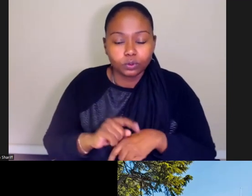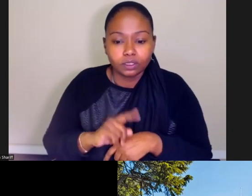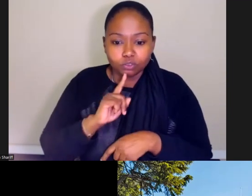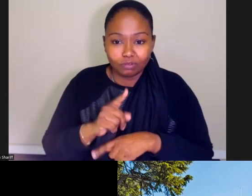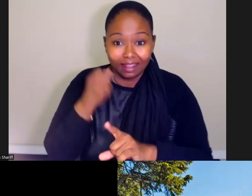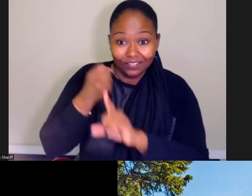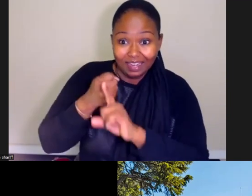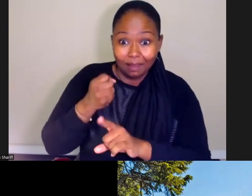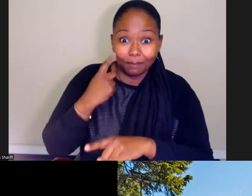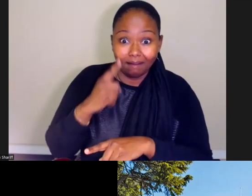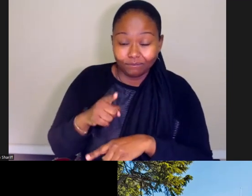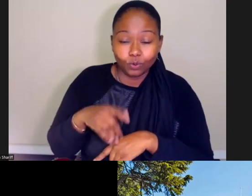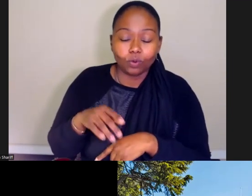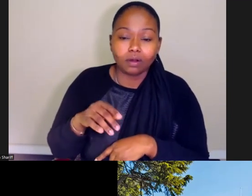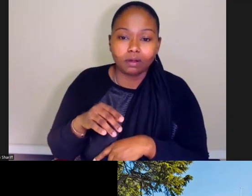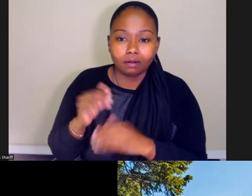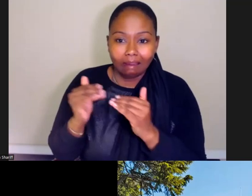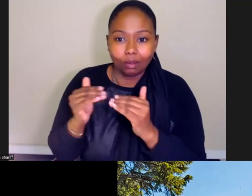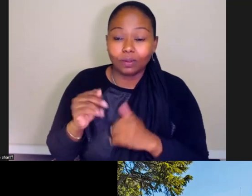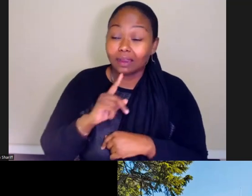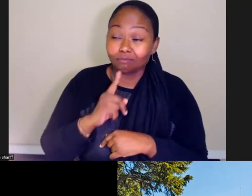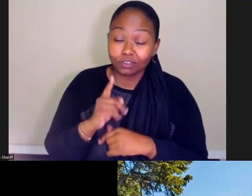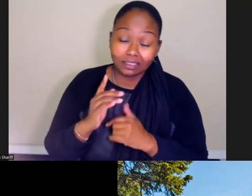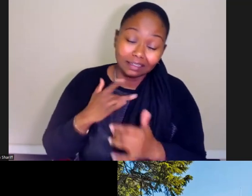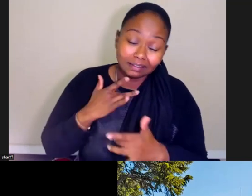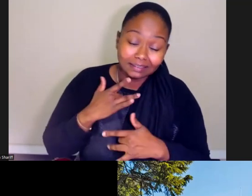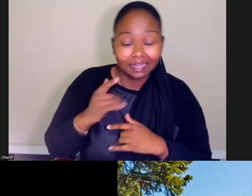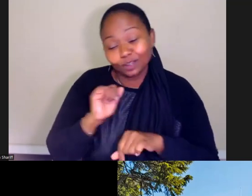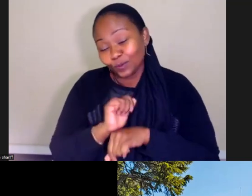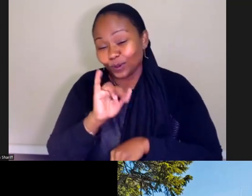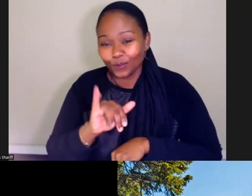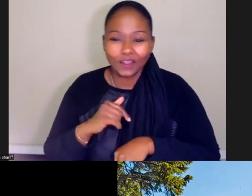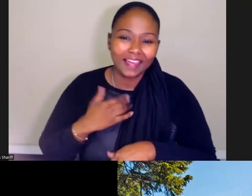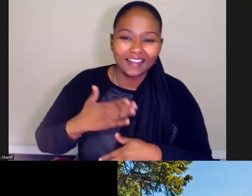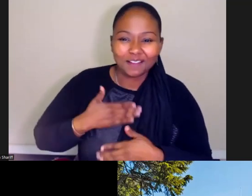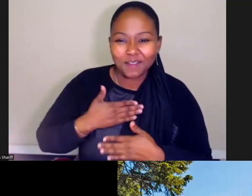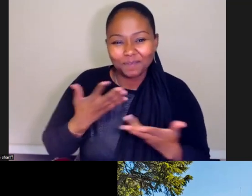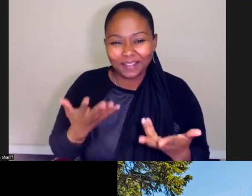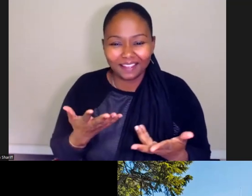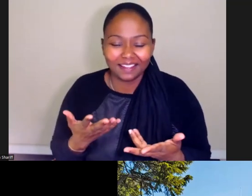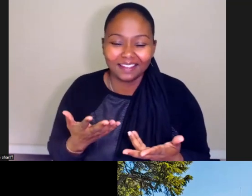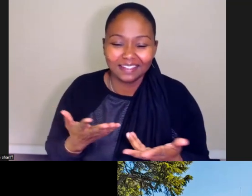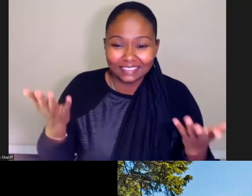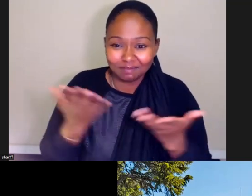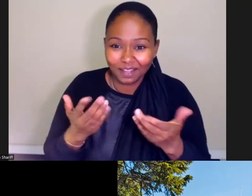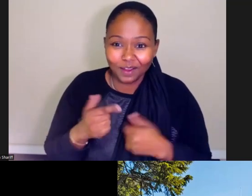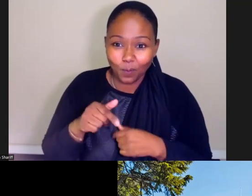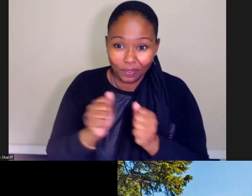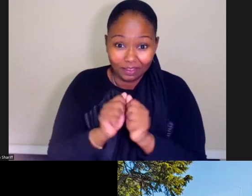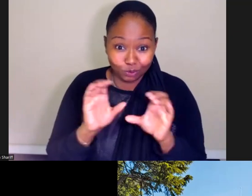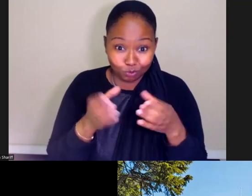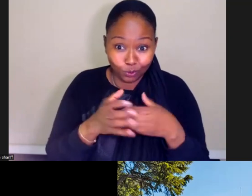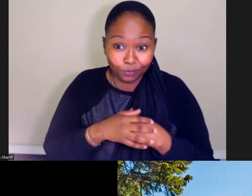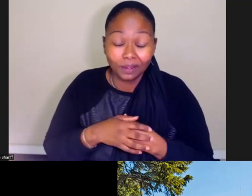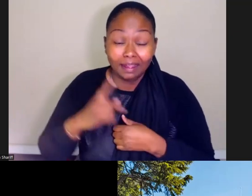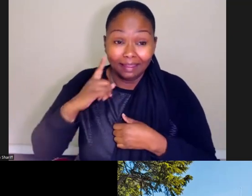an impact on equity. So I really look forward to working on it. And I'm glad to be here with this group. I think that